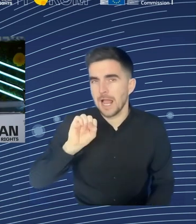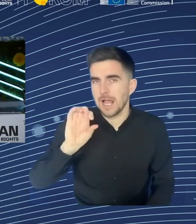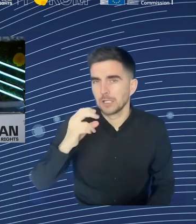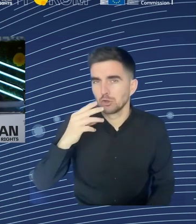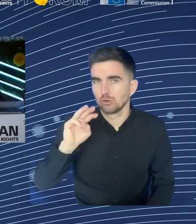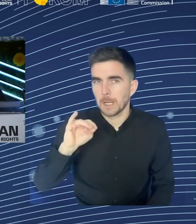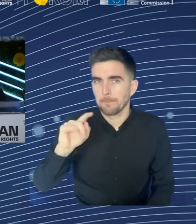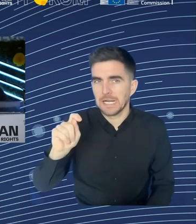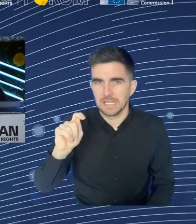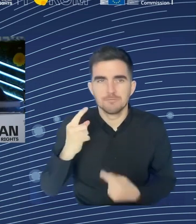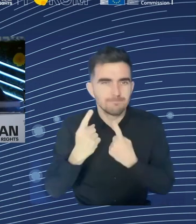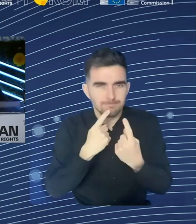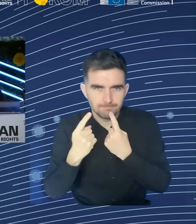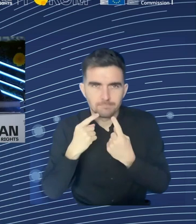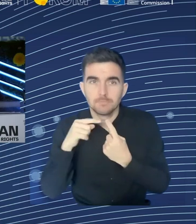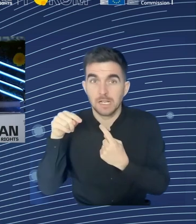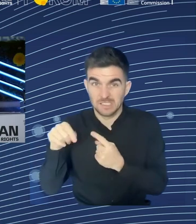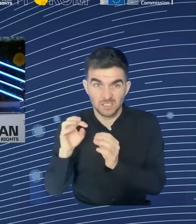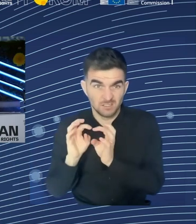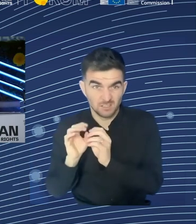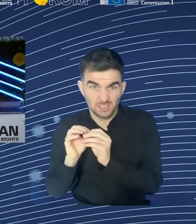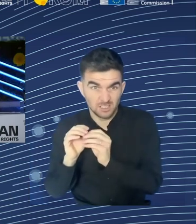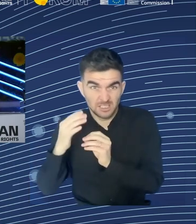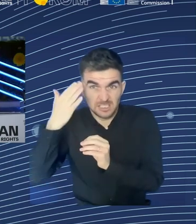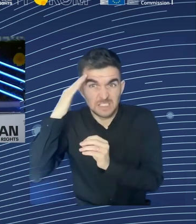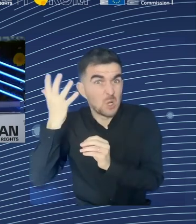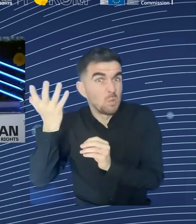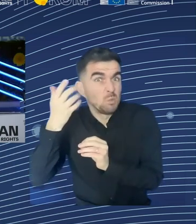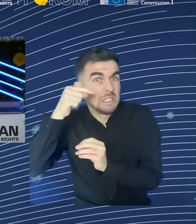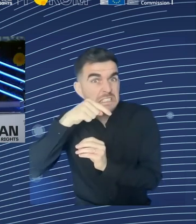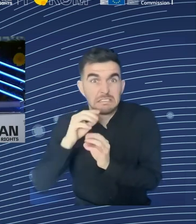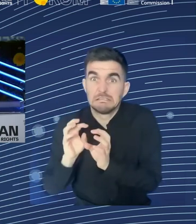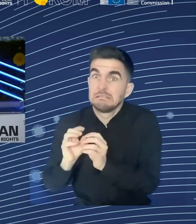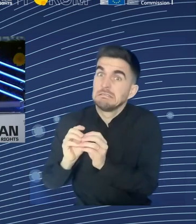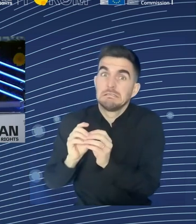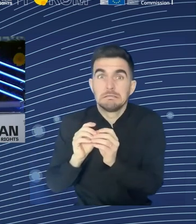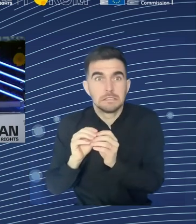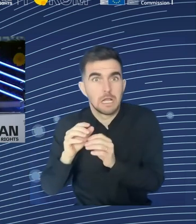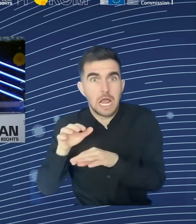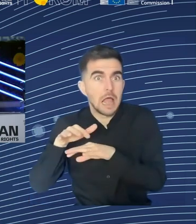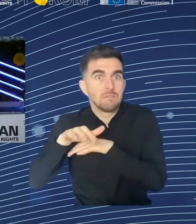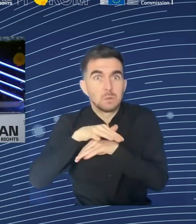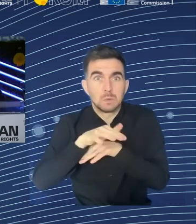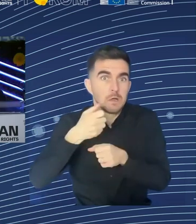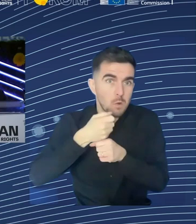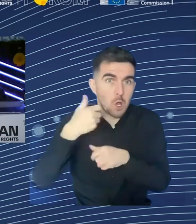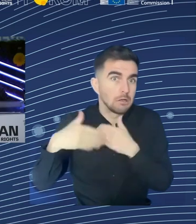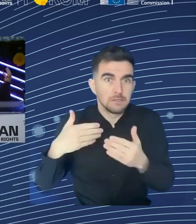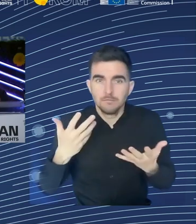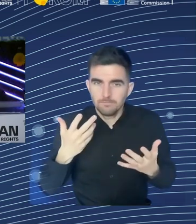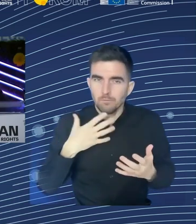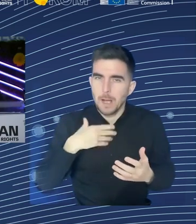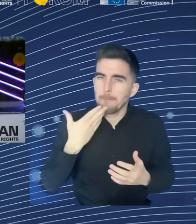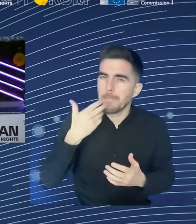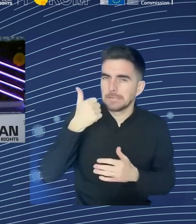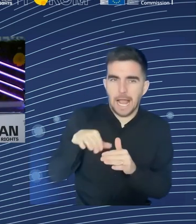about this, and so on. And I would say that, of course, the rollout of artificial intelligence, we heard a lot